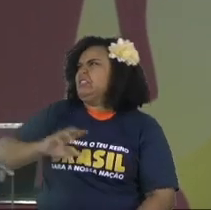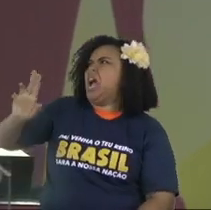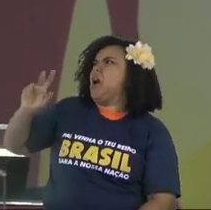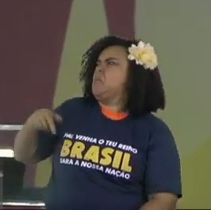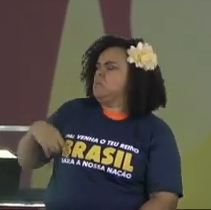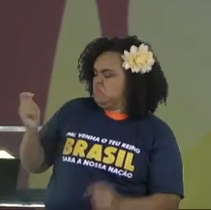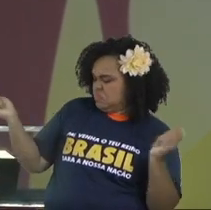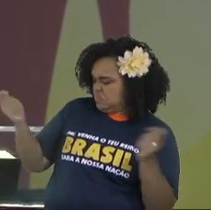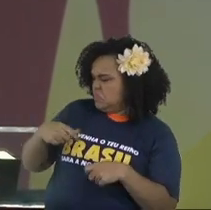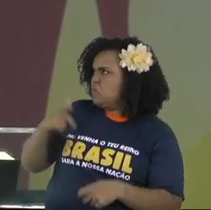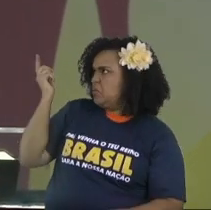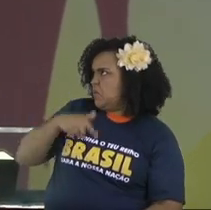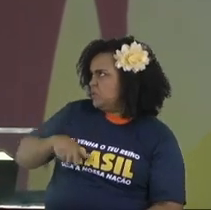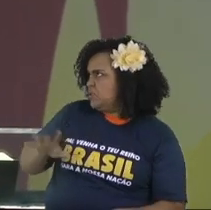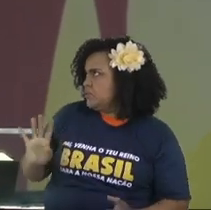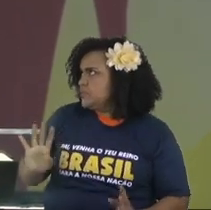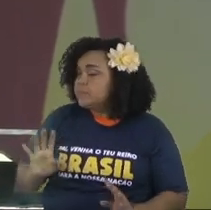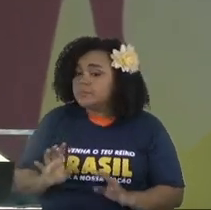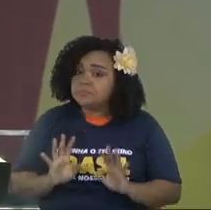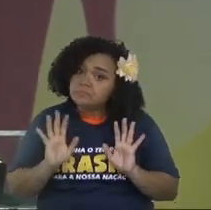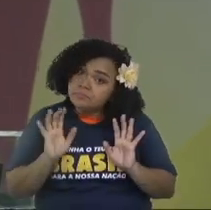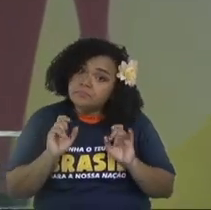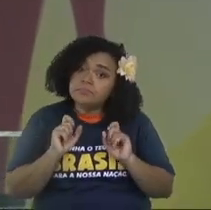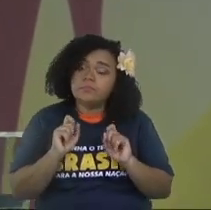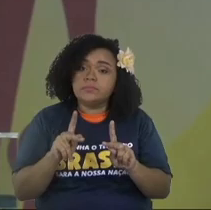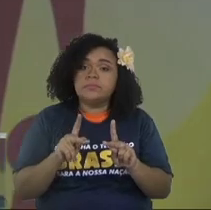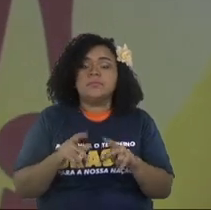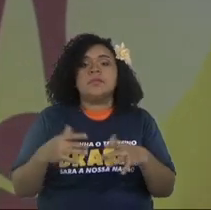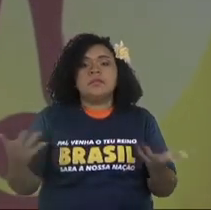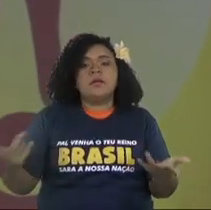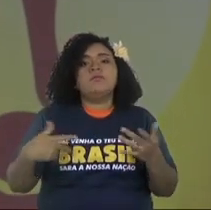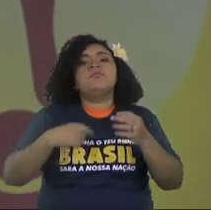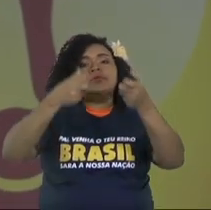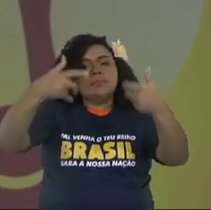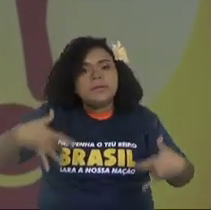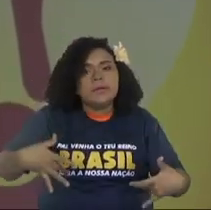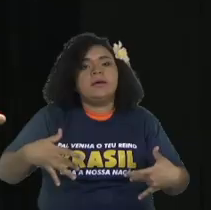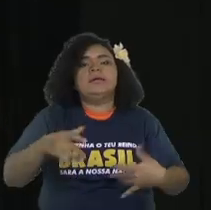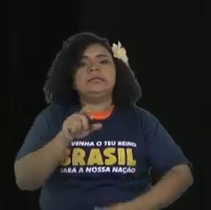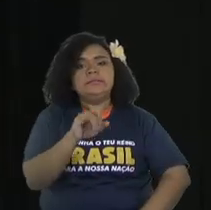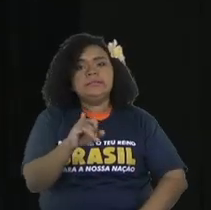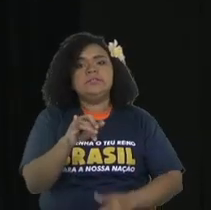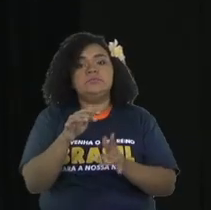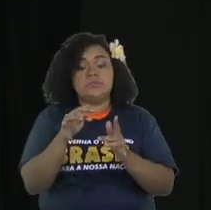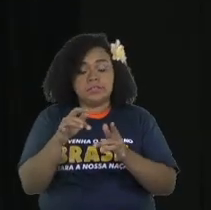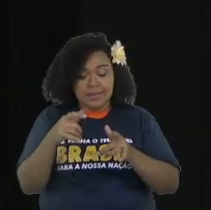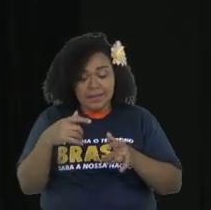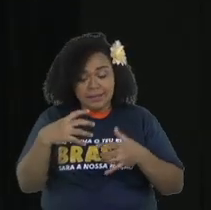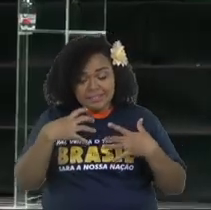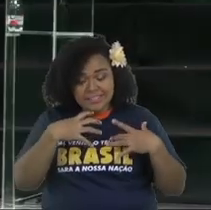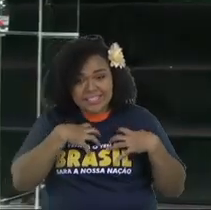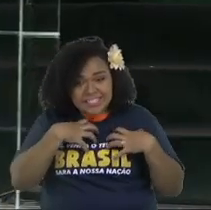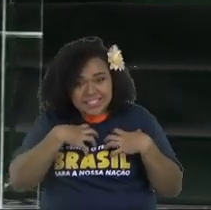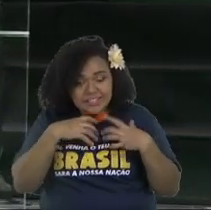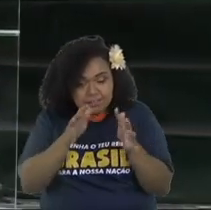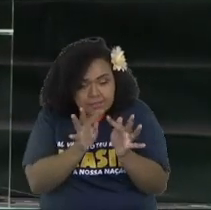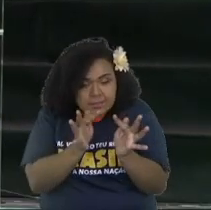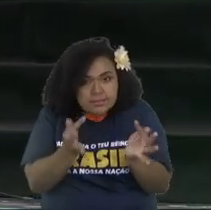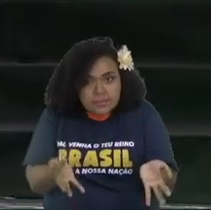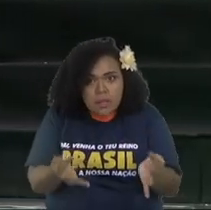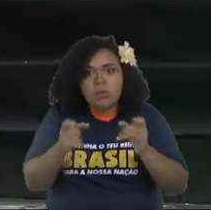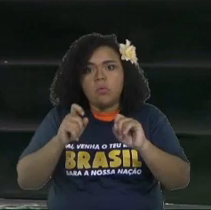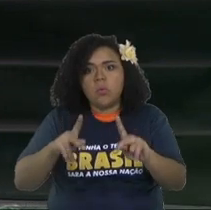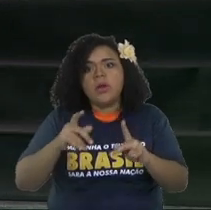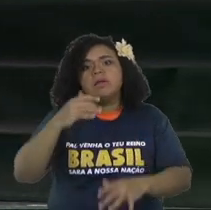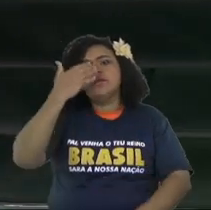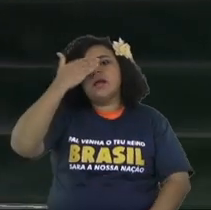swim. And the same way, like being poor in the spirit, it's the basis to go to heaven.